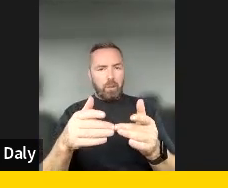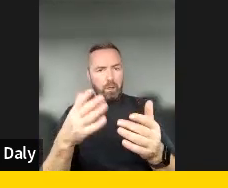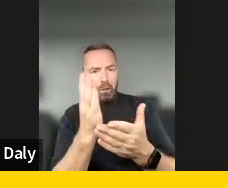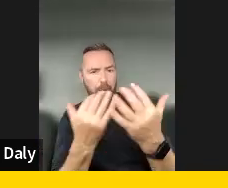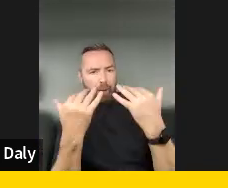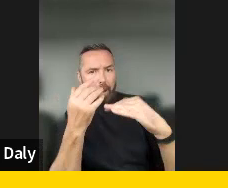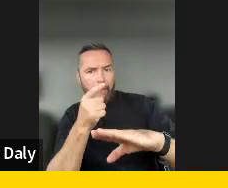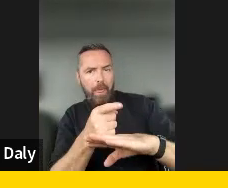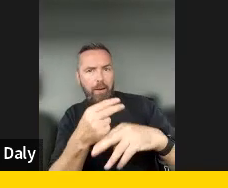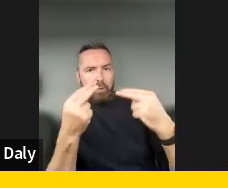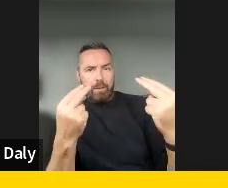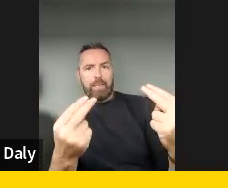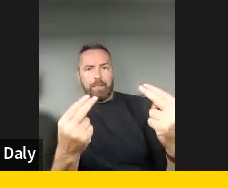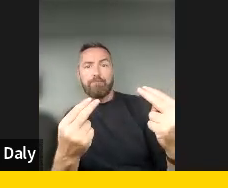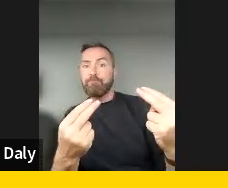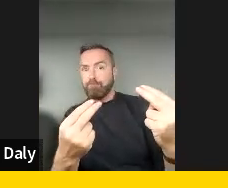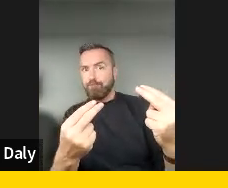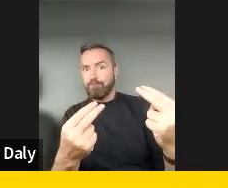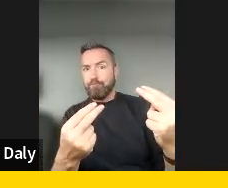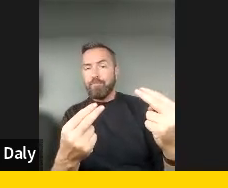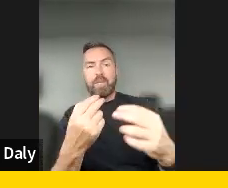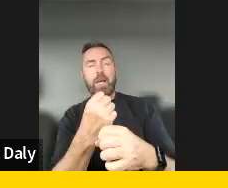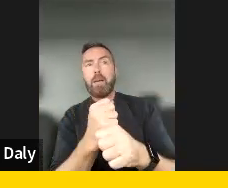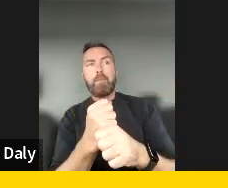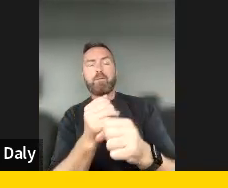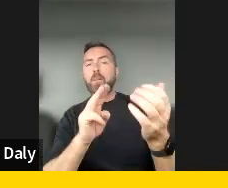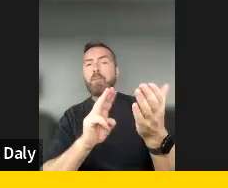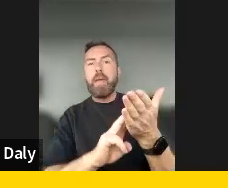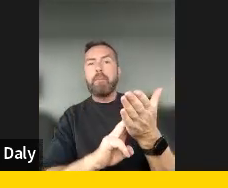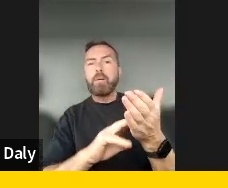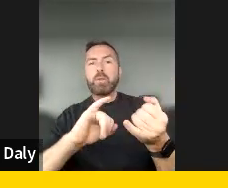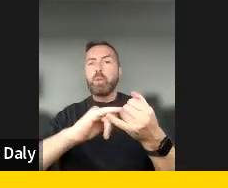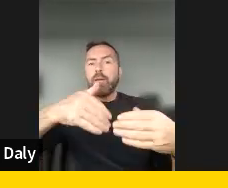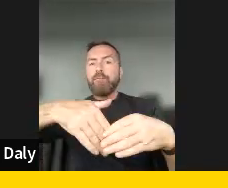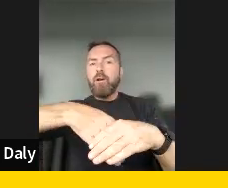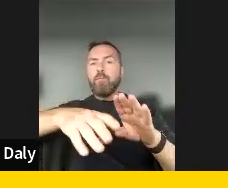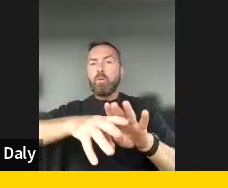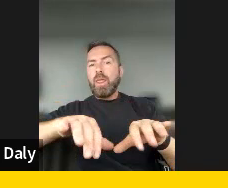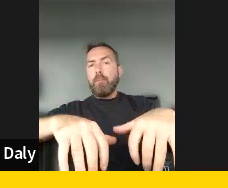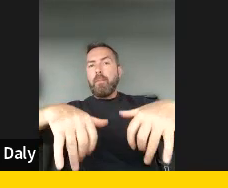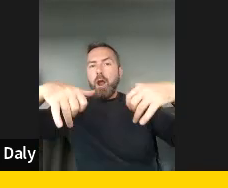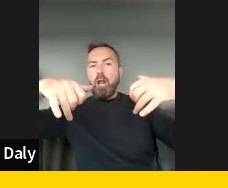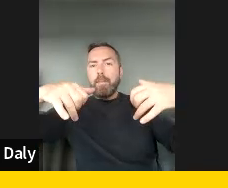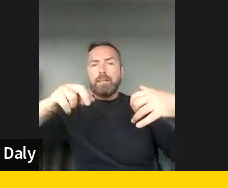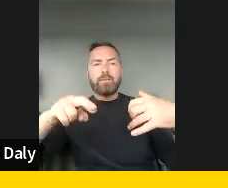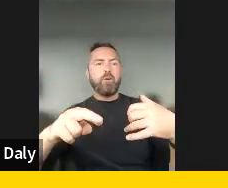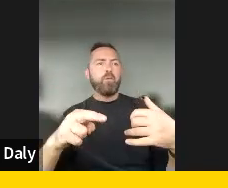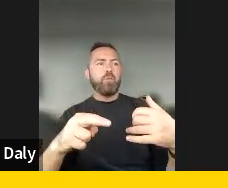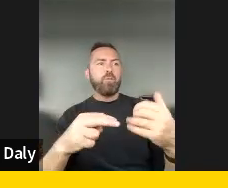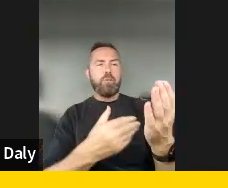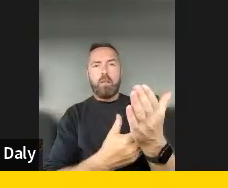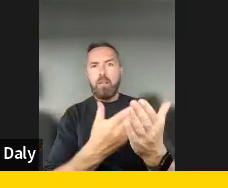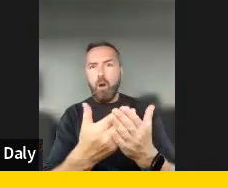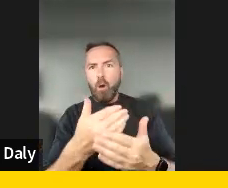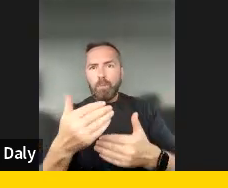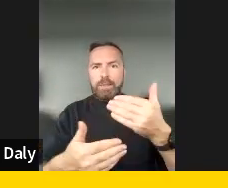that you need, for example, even about the members of the parliament or how a legislative procedure is going,